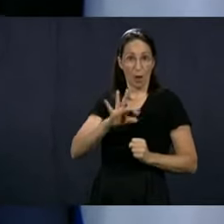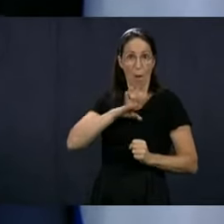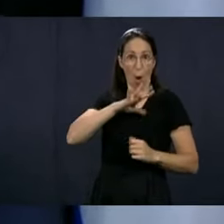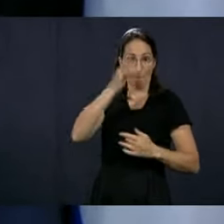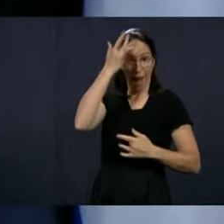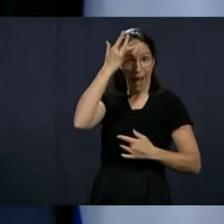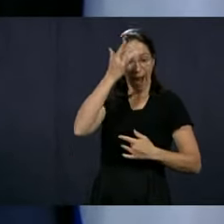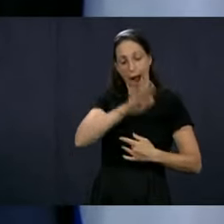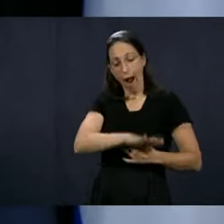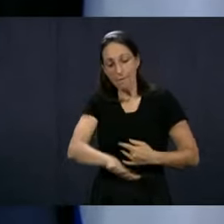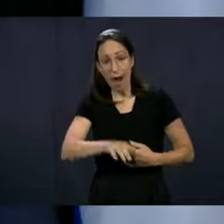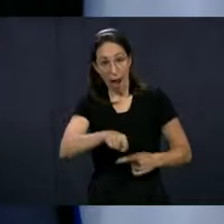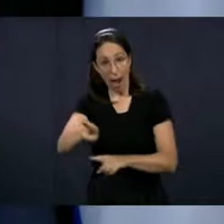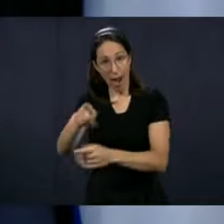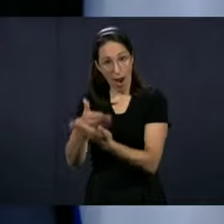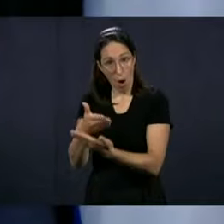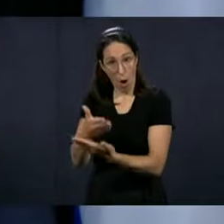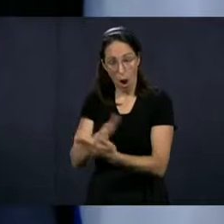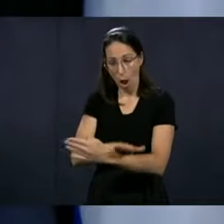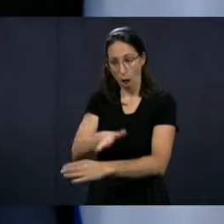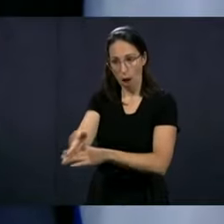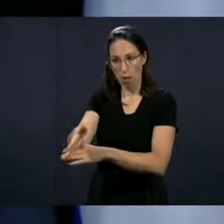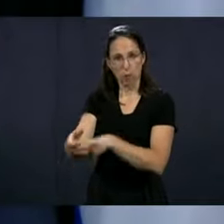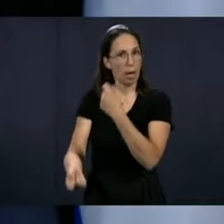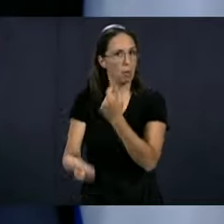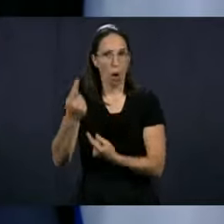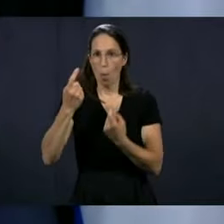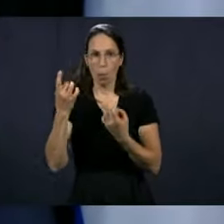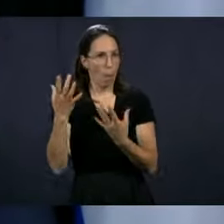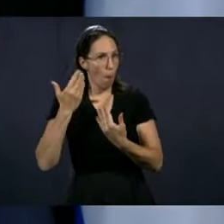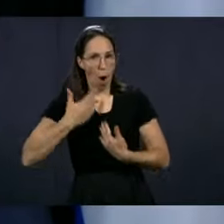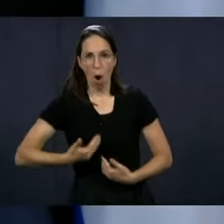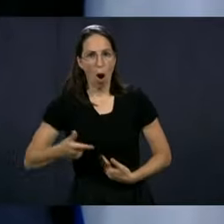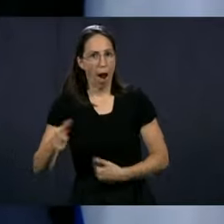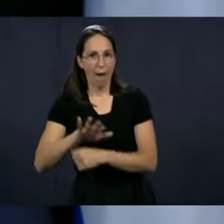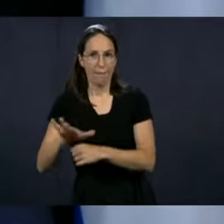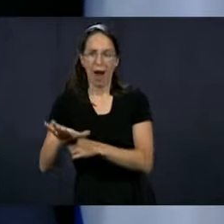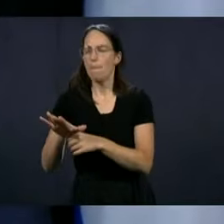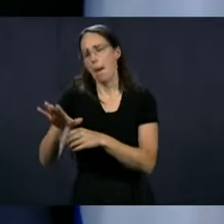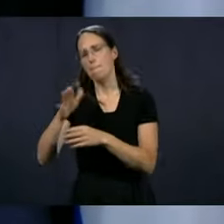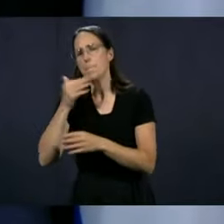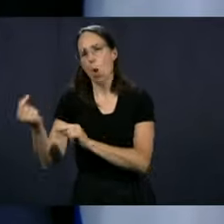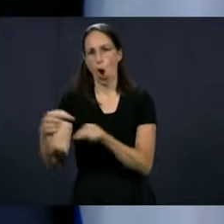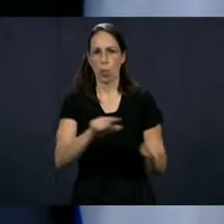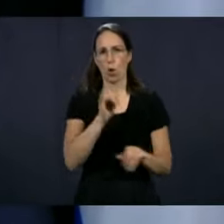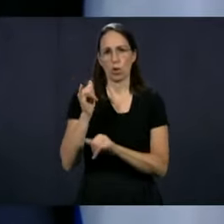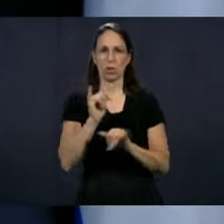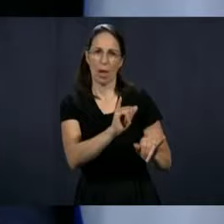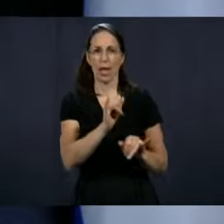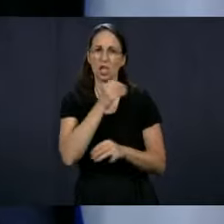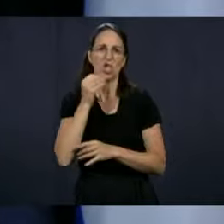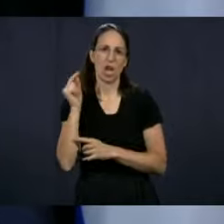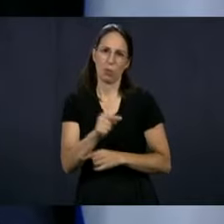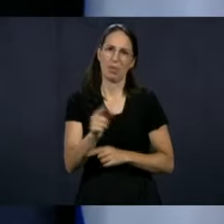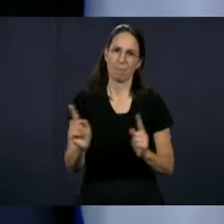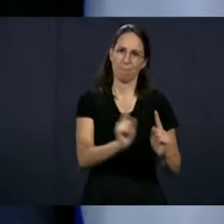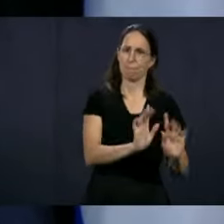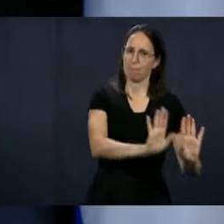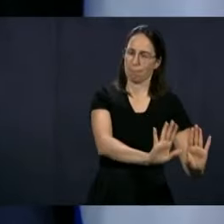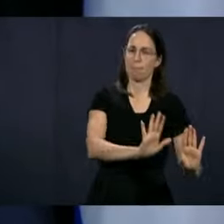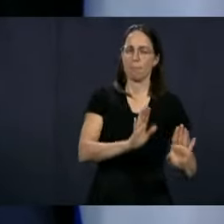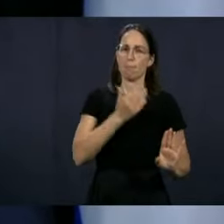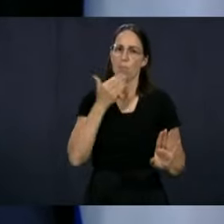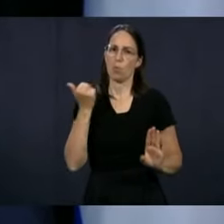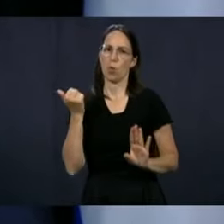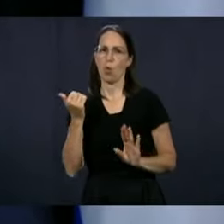-19. Her child went to school. They had no symptoms. The child was removed. So it's normal that in